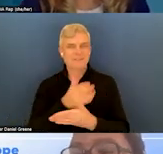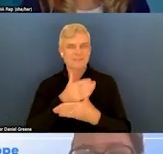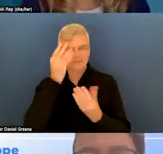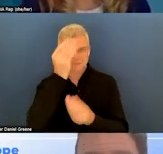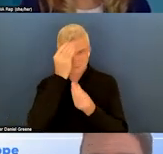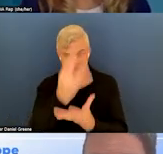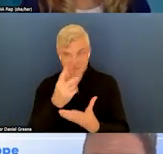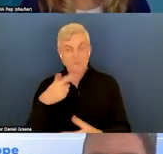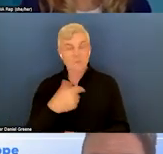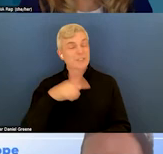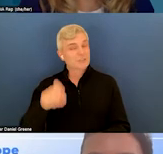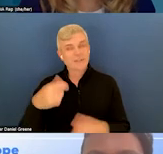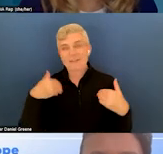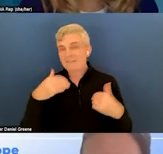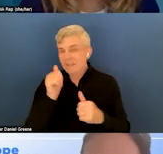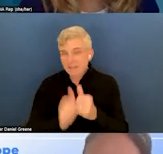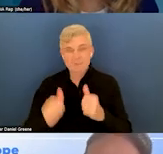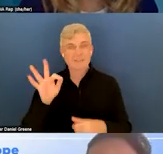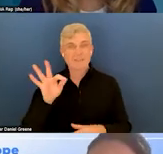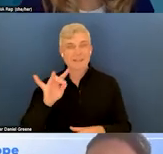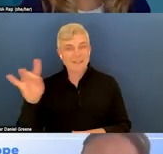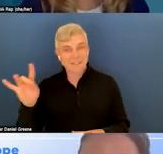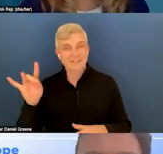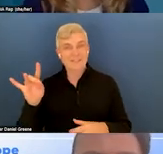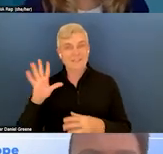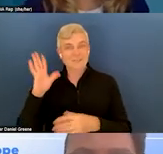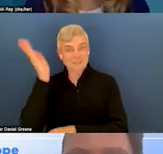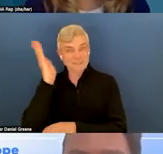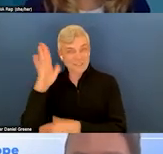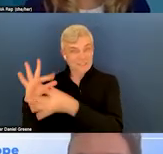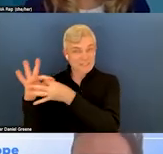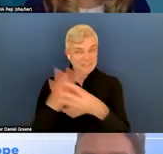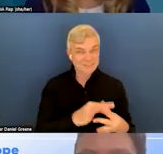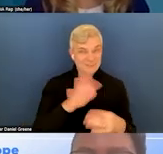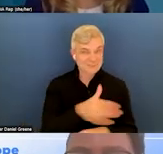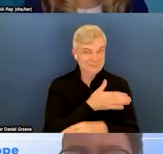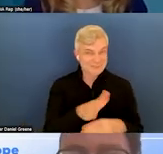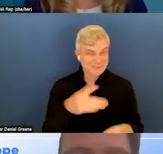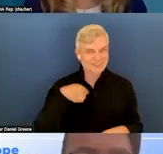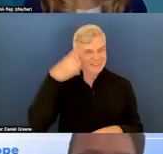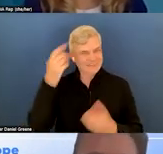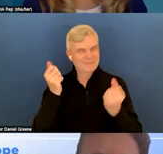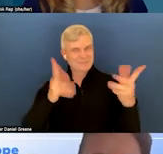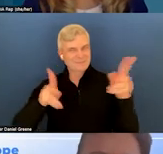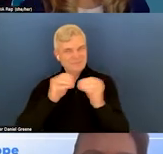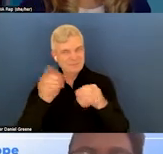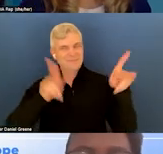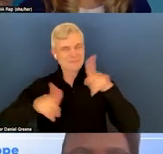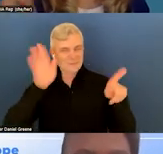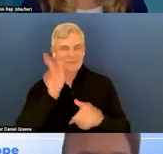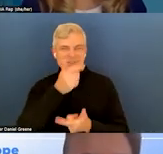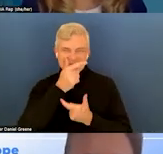should have every 988 presentation connect to music. I think we'll get a lot more folks interested, particularly in the public.